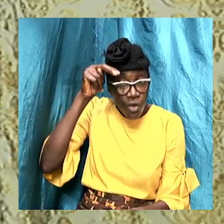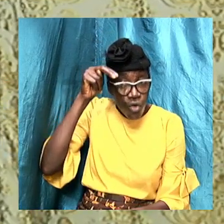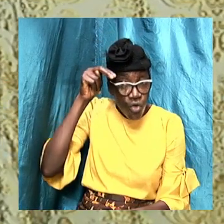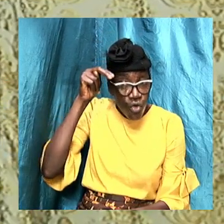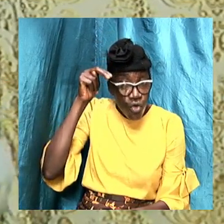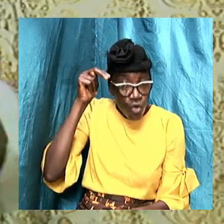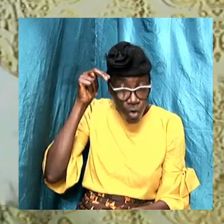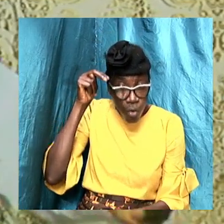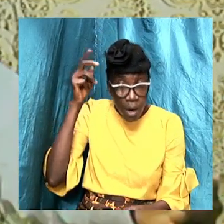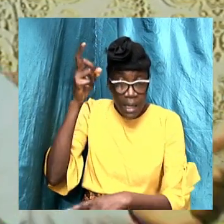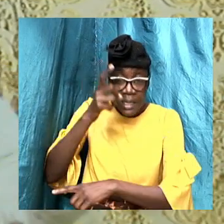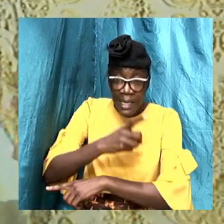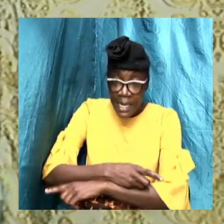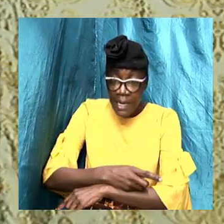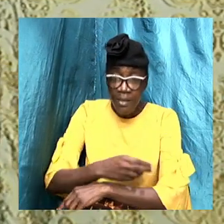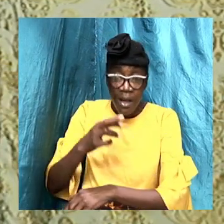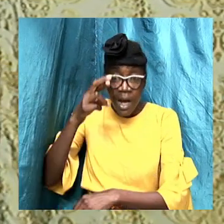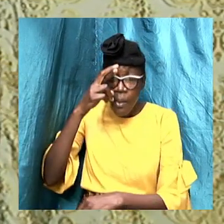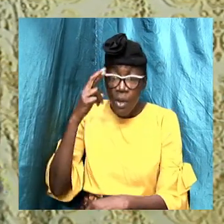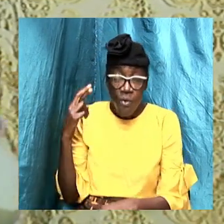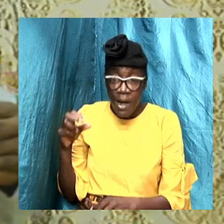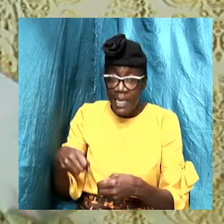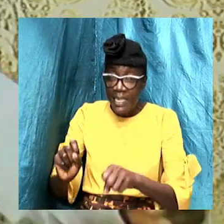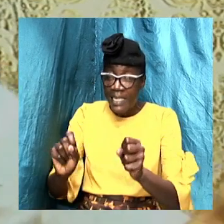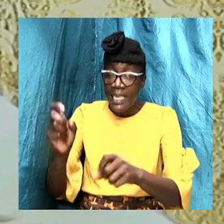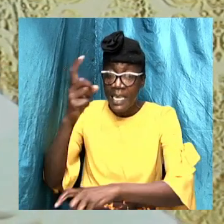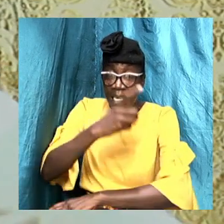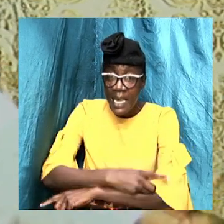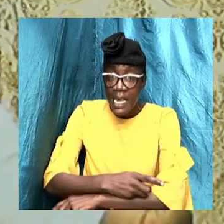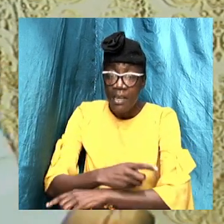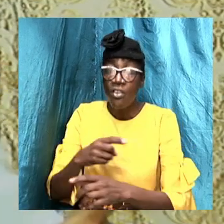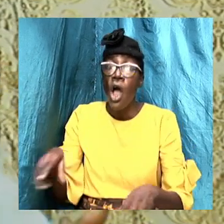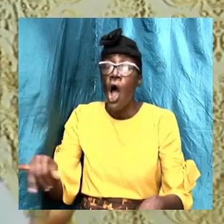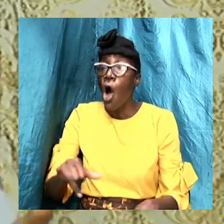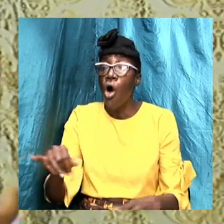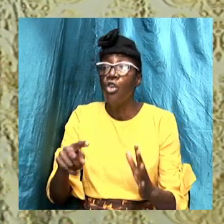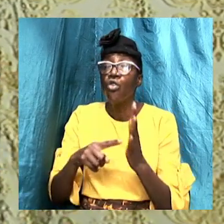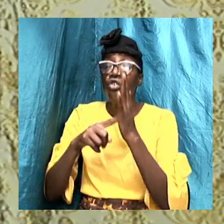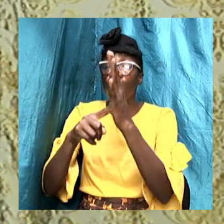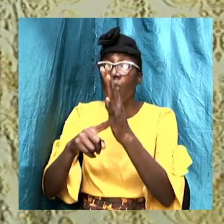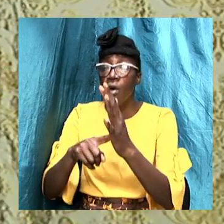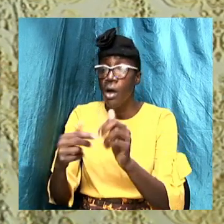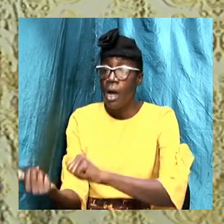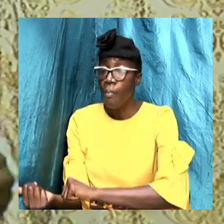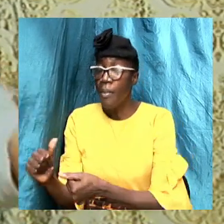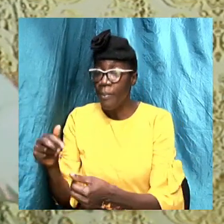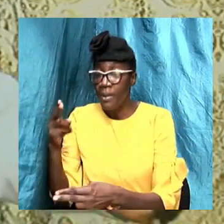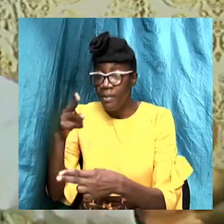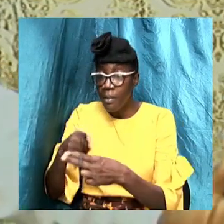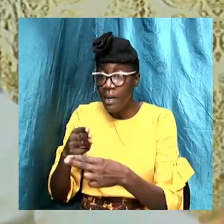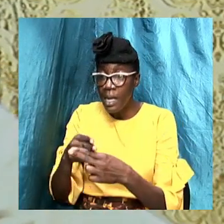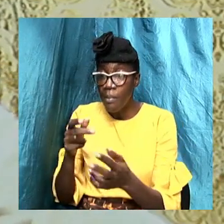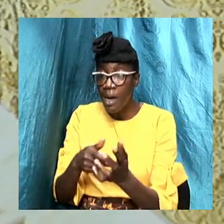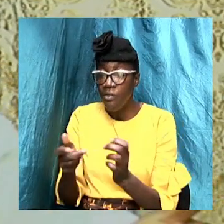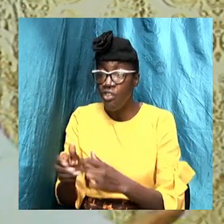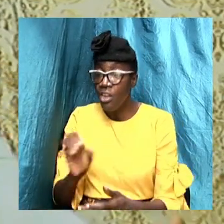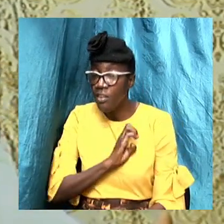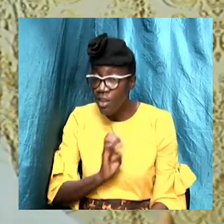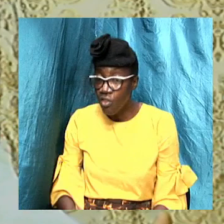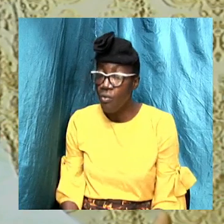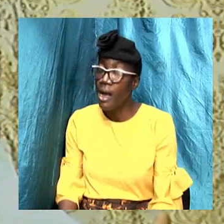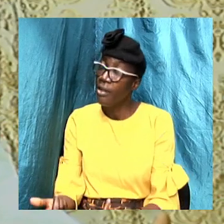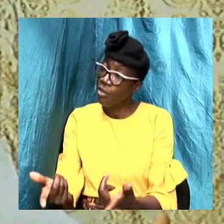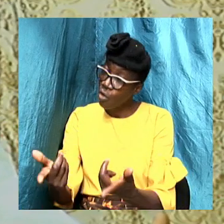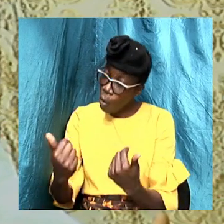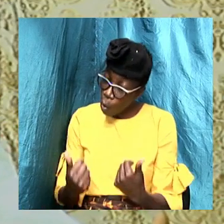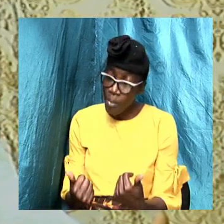that we also show you that baptism in the name of Jesus Christ is coming from